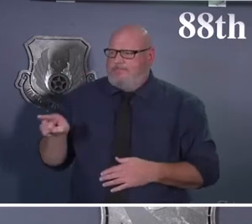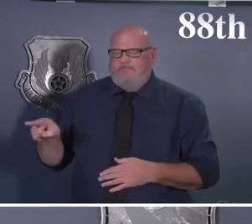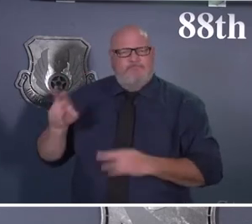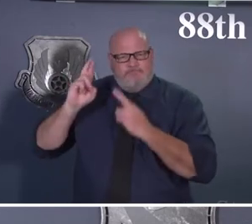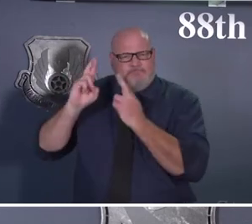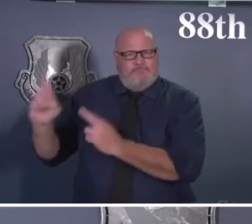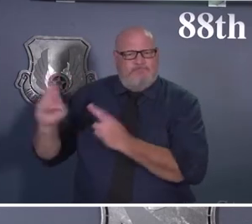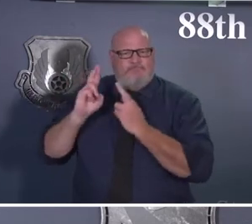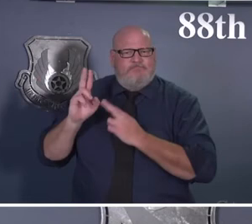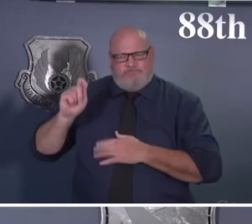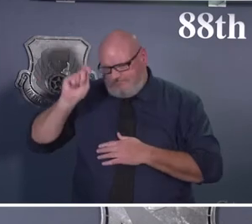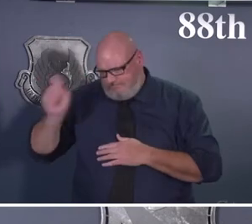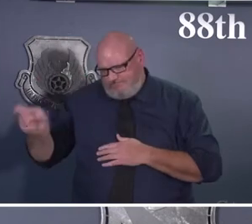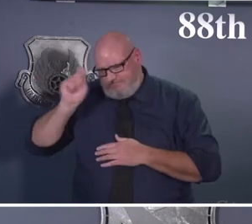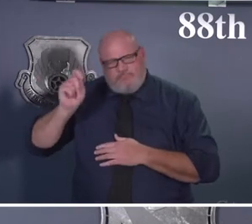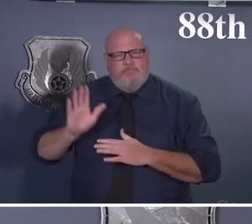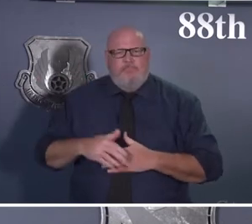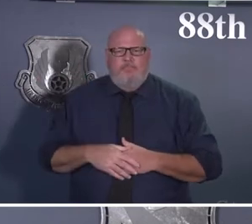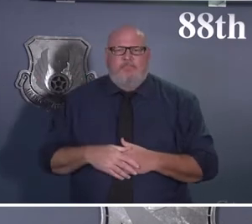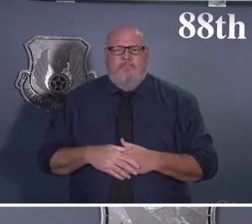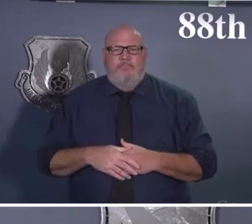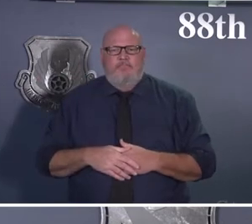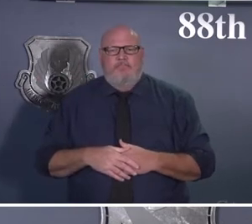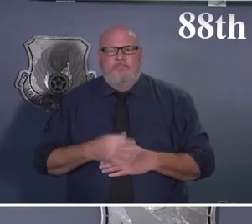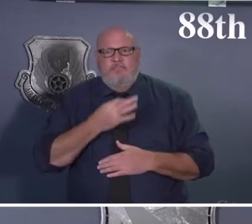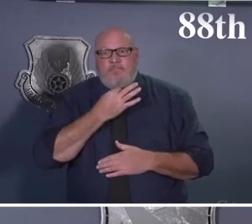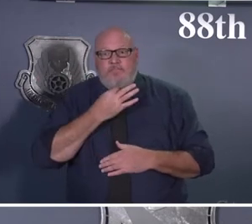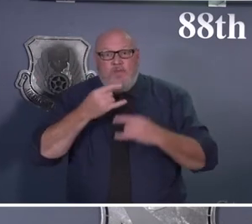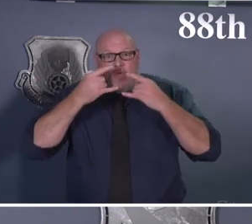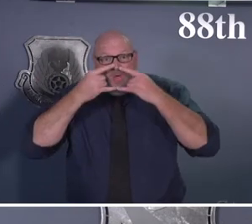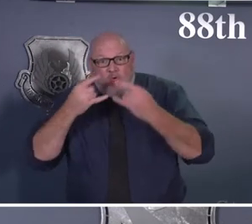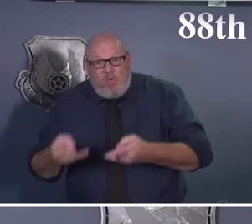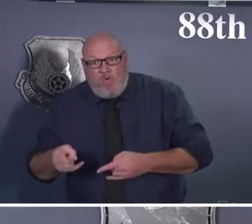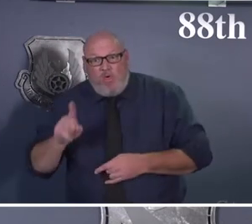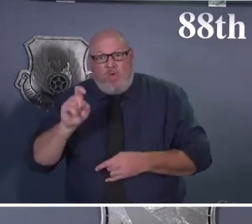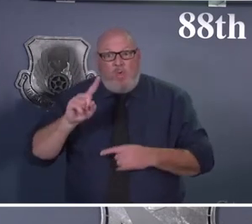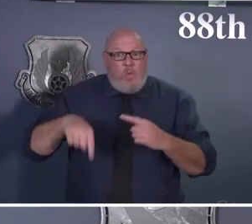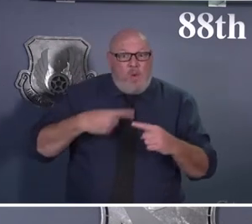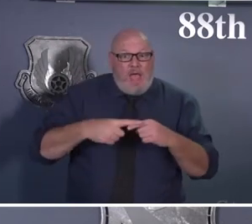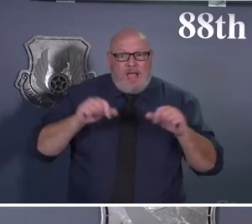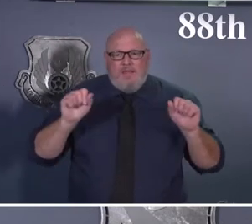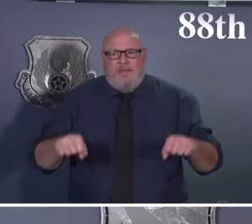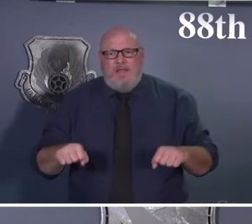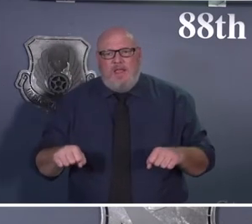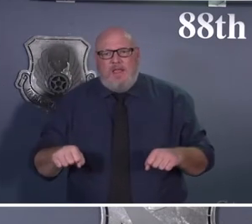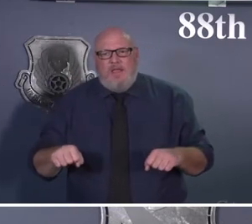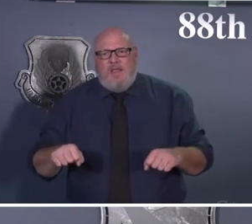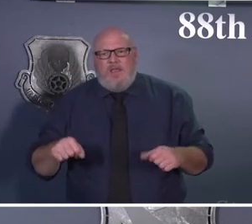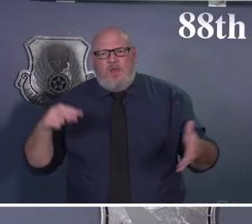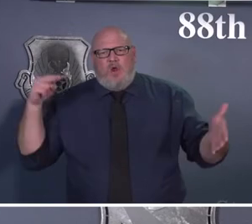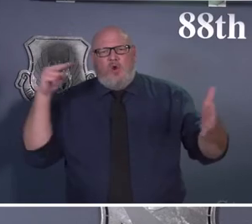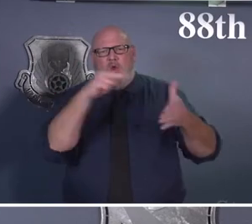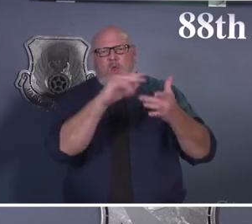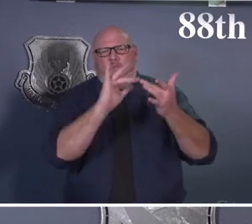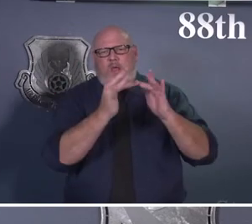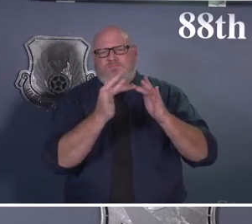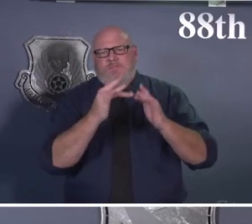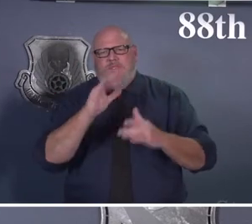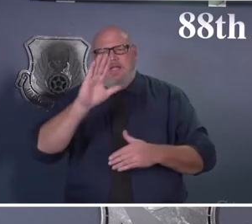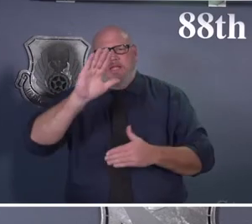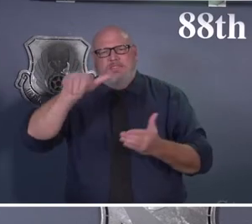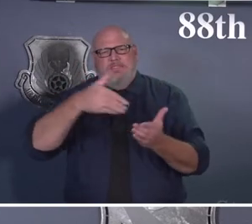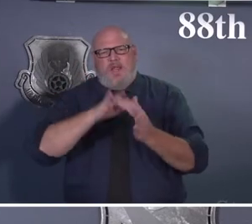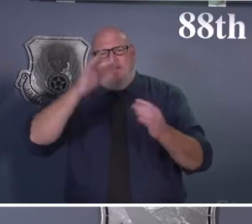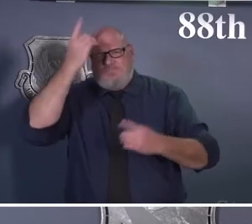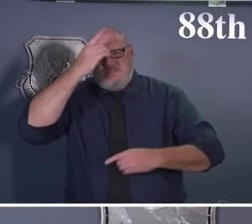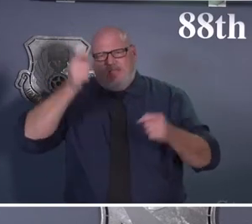But if you want to know when masks come off, keep an eye on that COVID data tracker. Whenever those counties turn to blue or yellow,